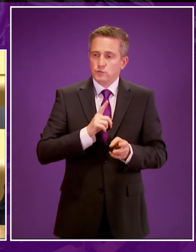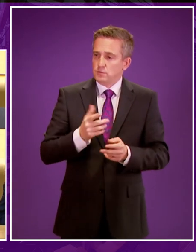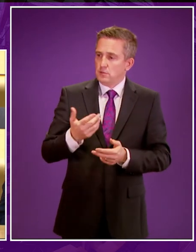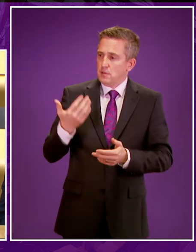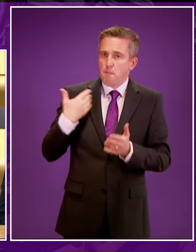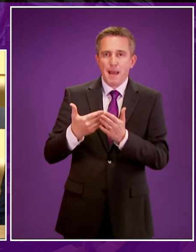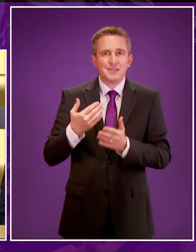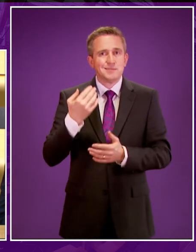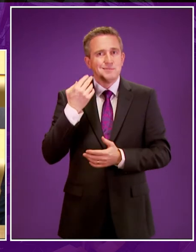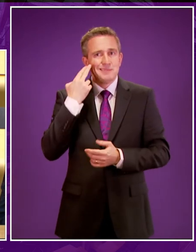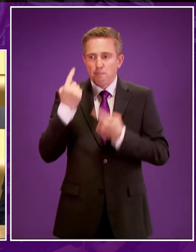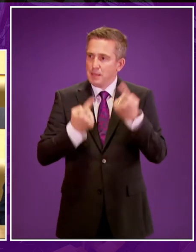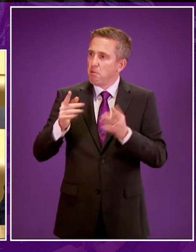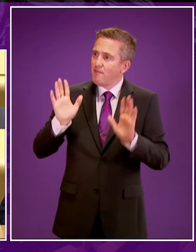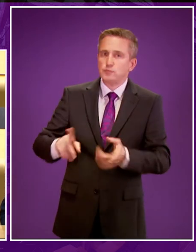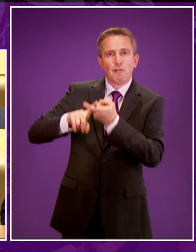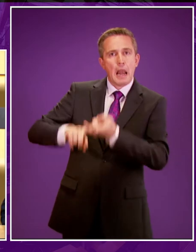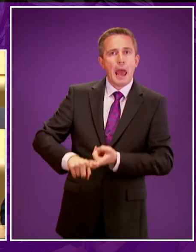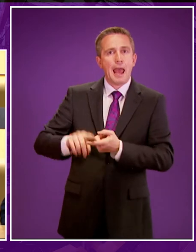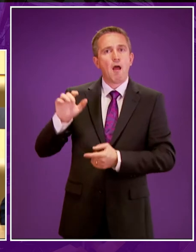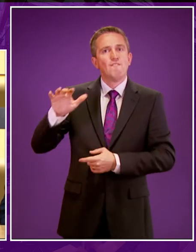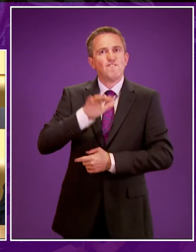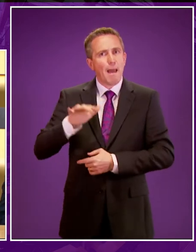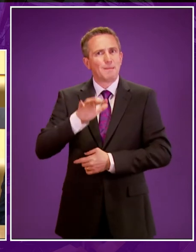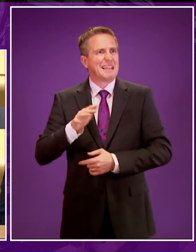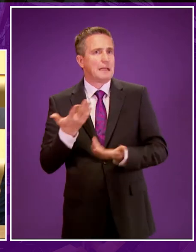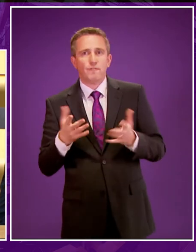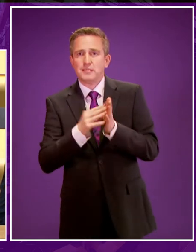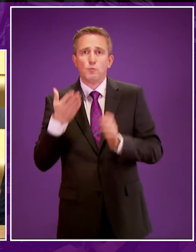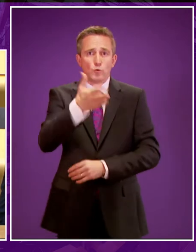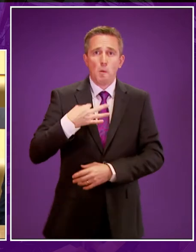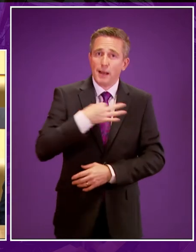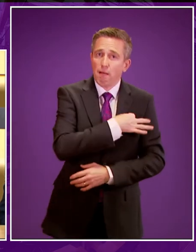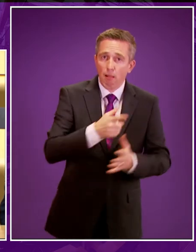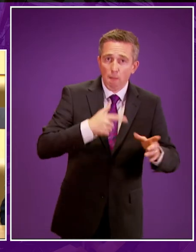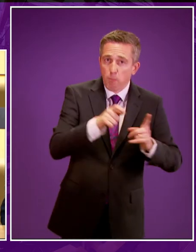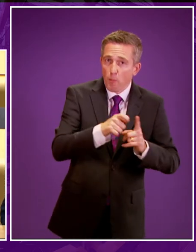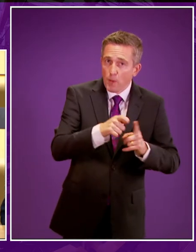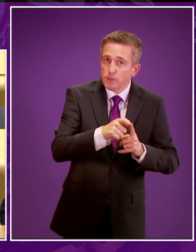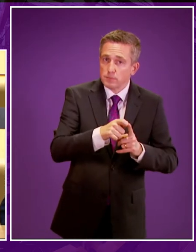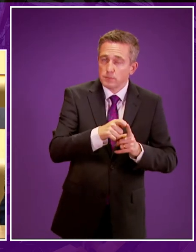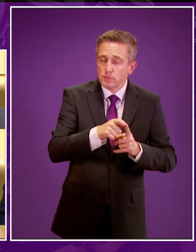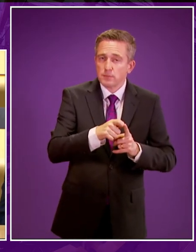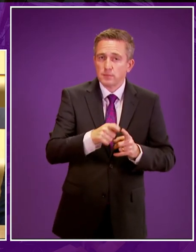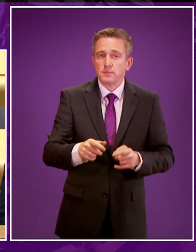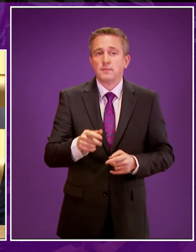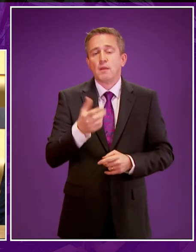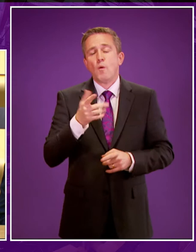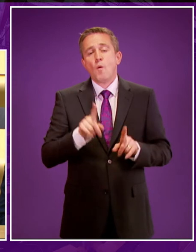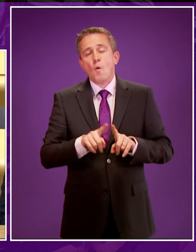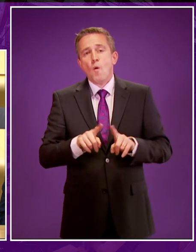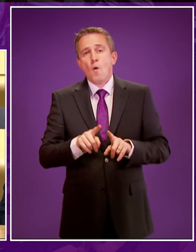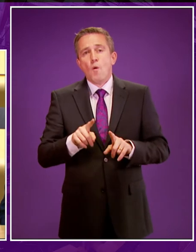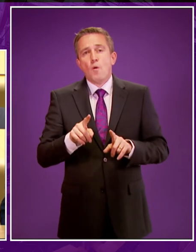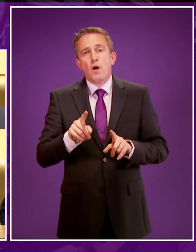family member to interpret sensitive information at a medical appointment and if the government is given any consideration to how it